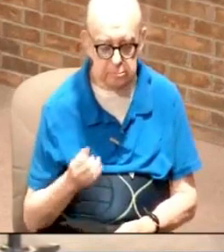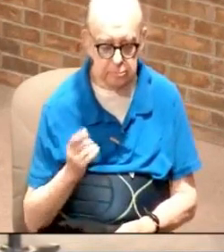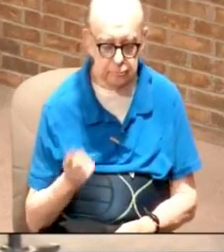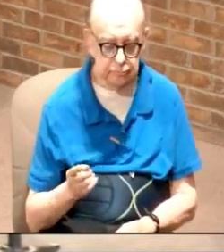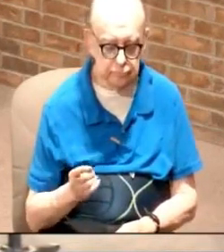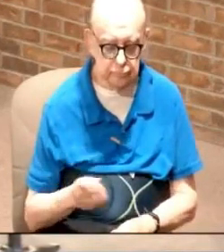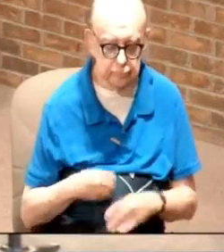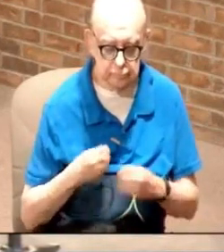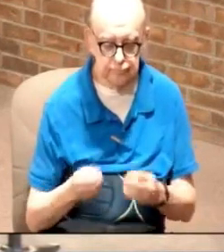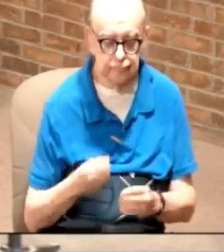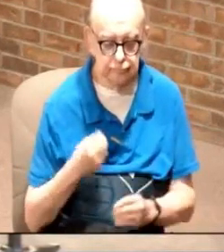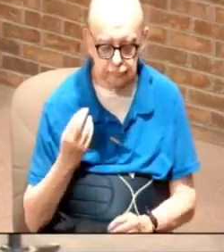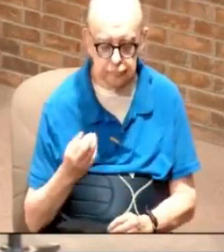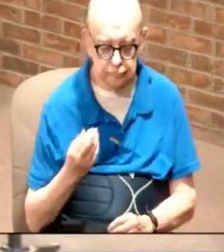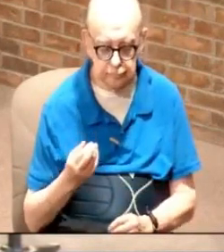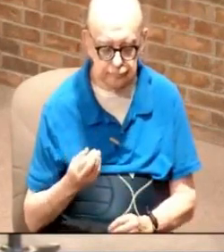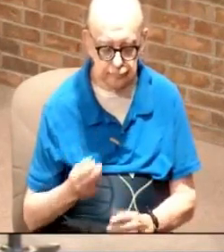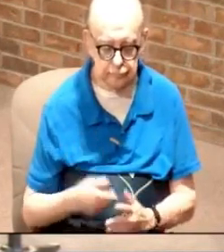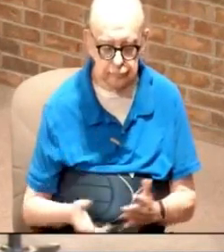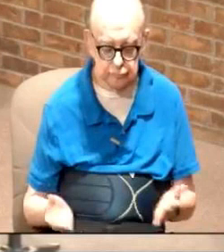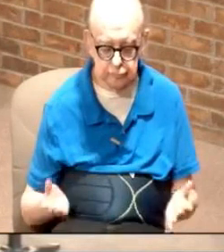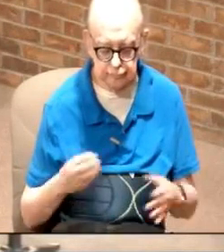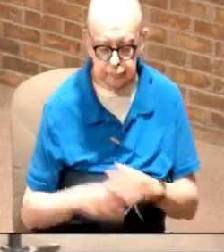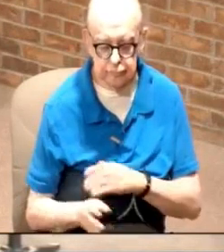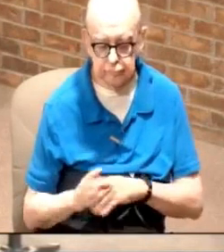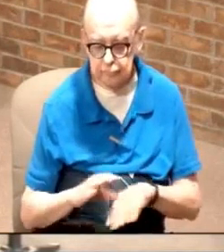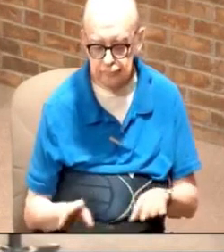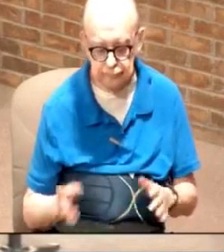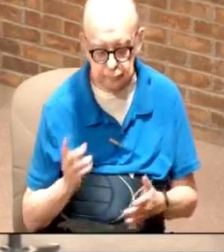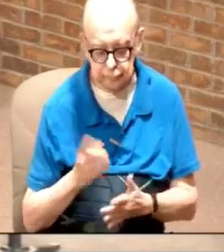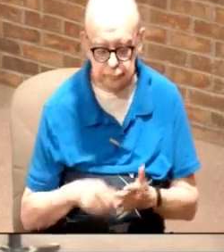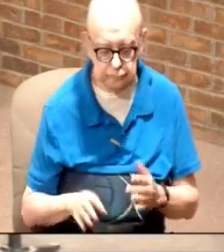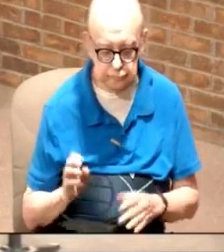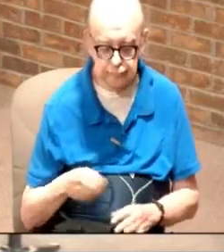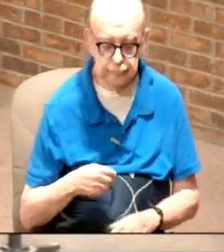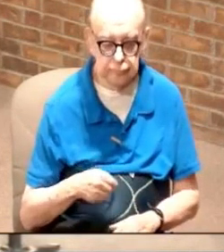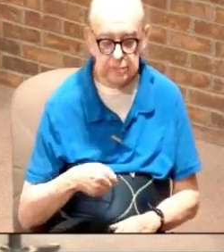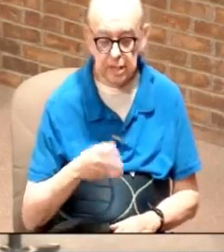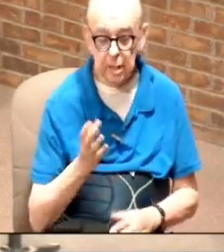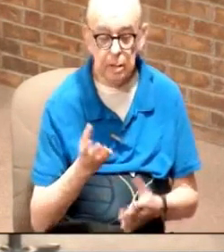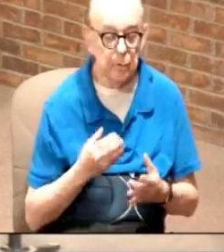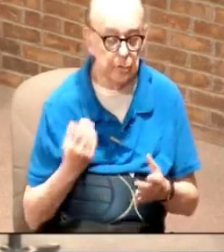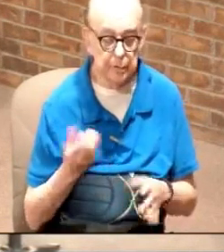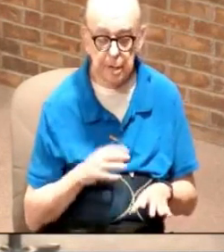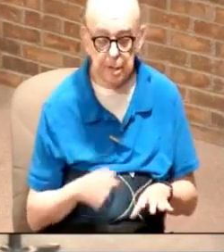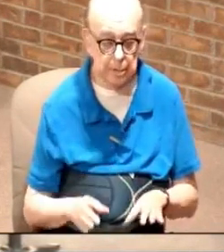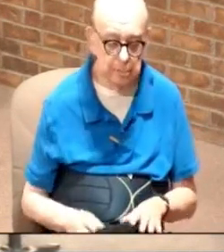he's given me the resources inside of me to do whatever it is he wants me to do